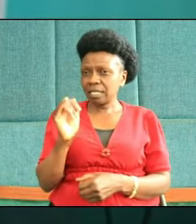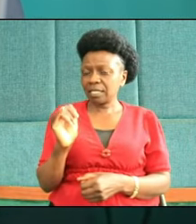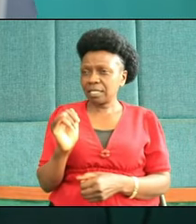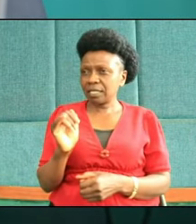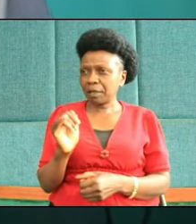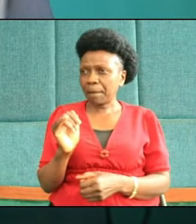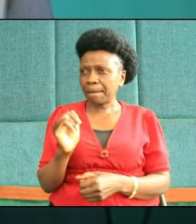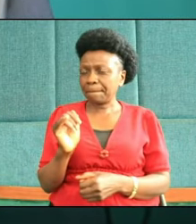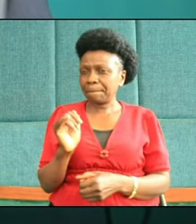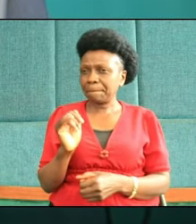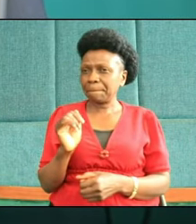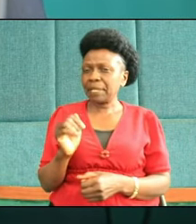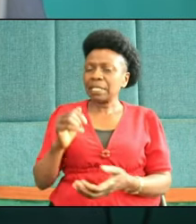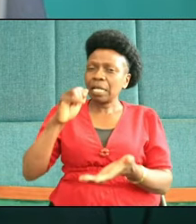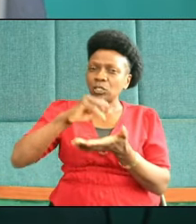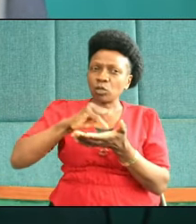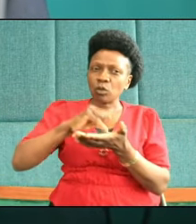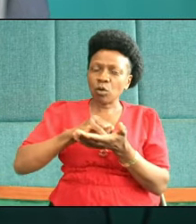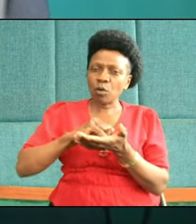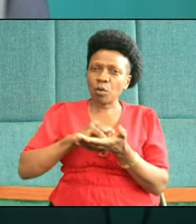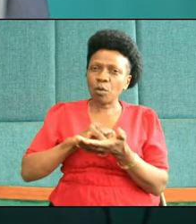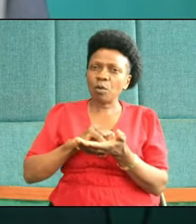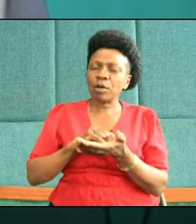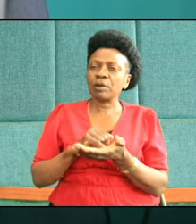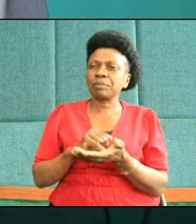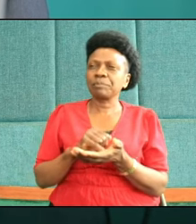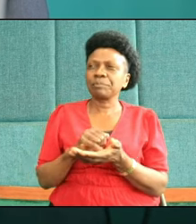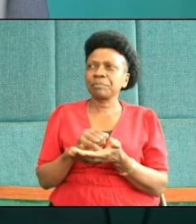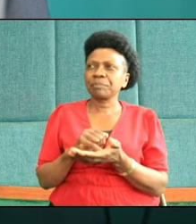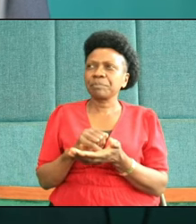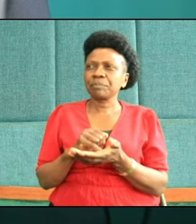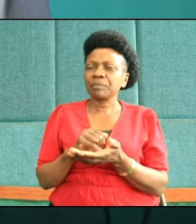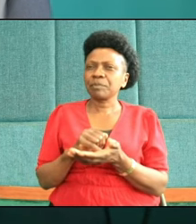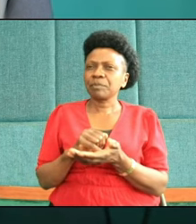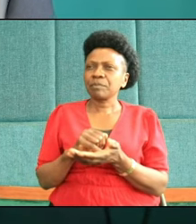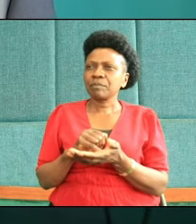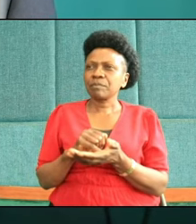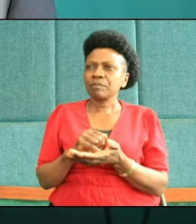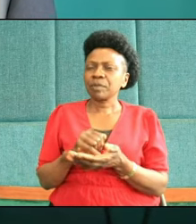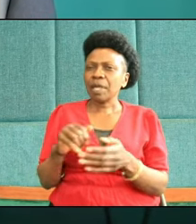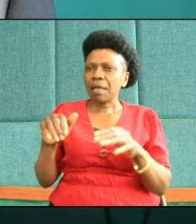involvement. This is total member involvement.